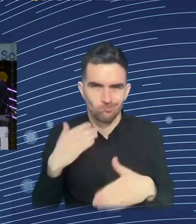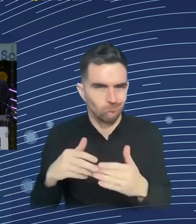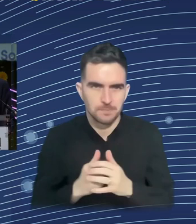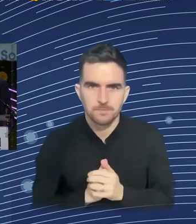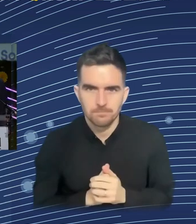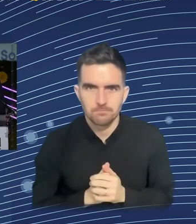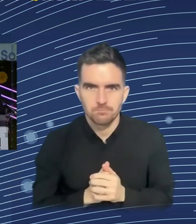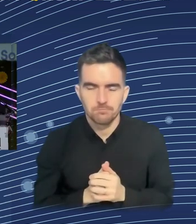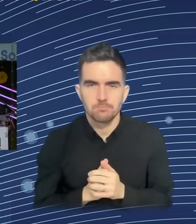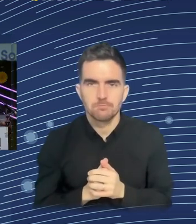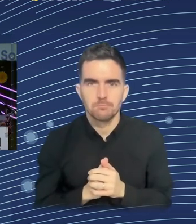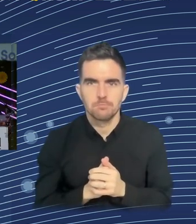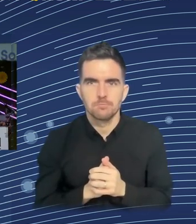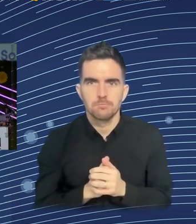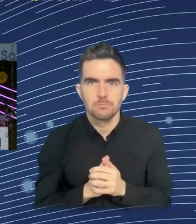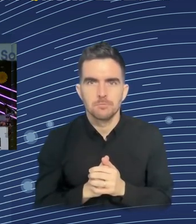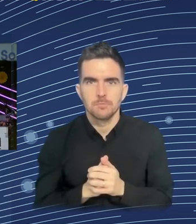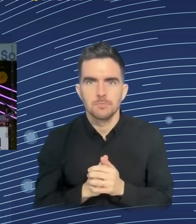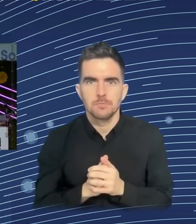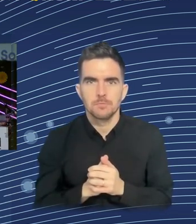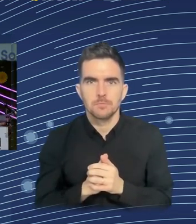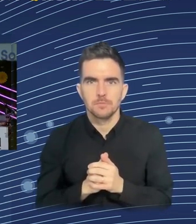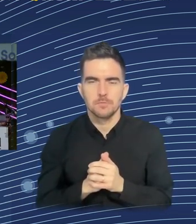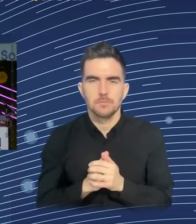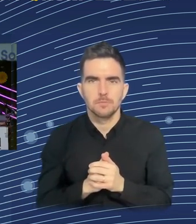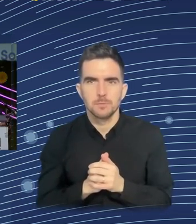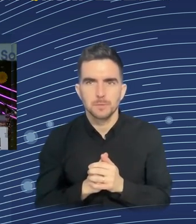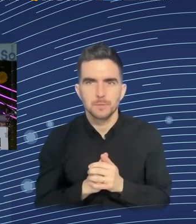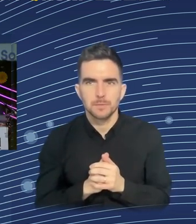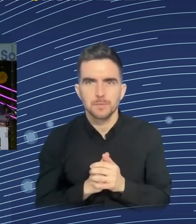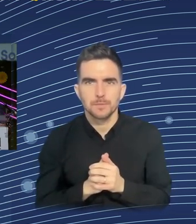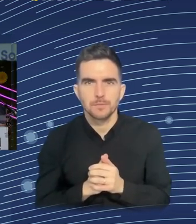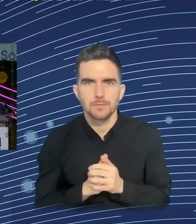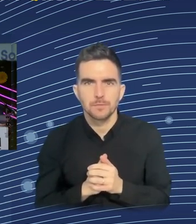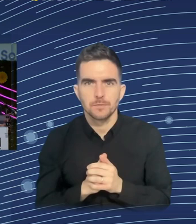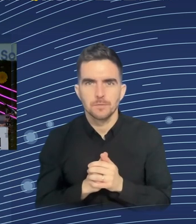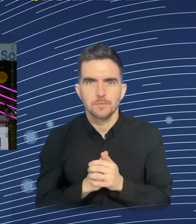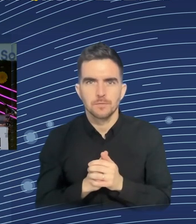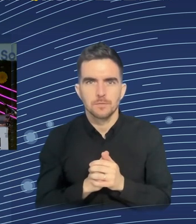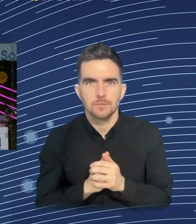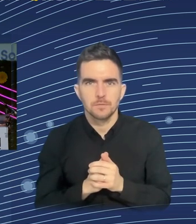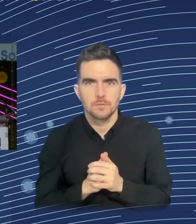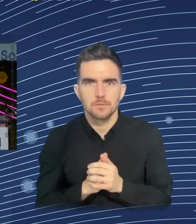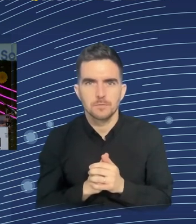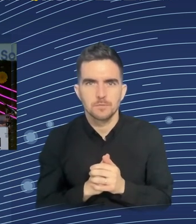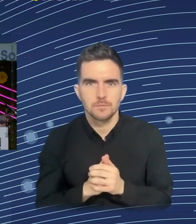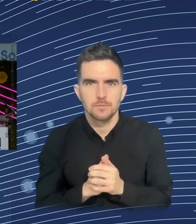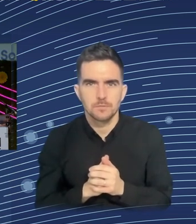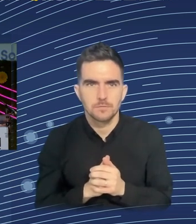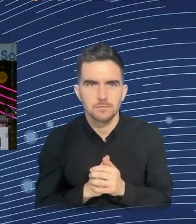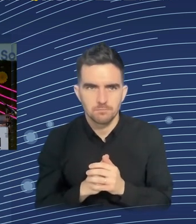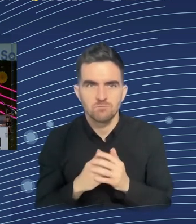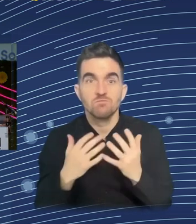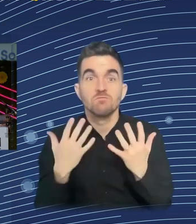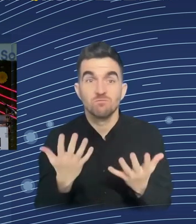Now, at that time, another feature of what happened then was that